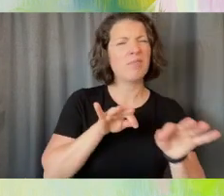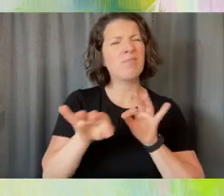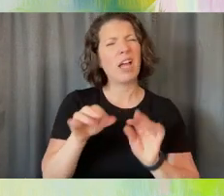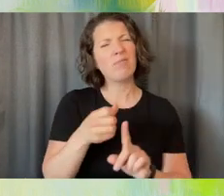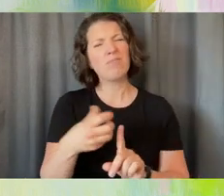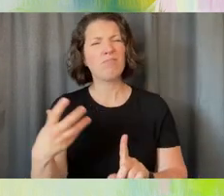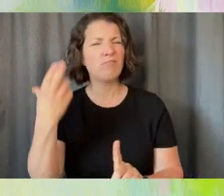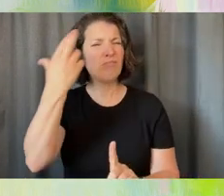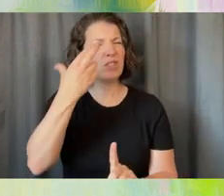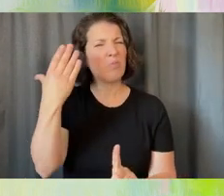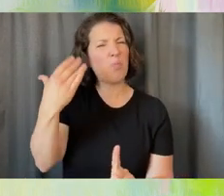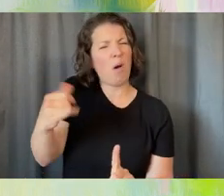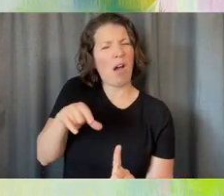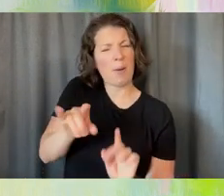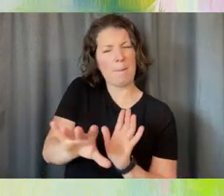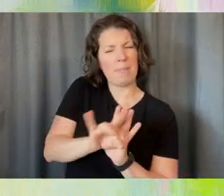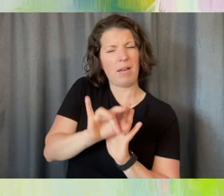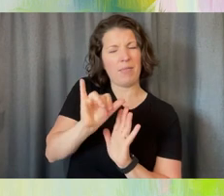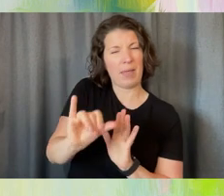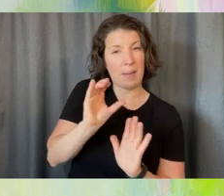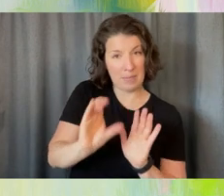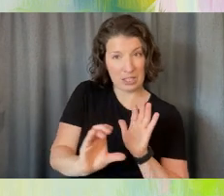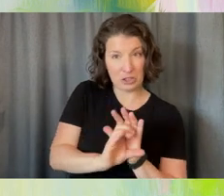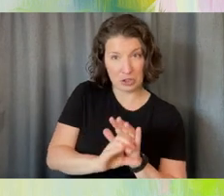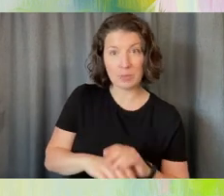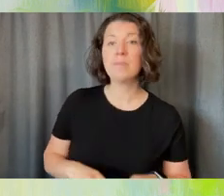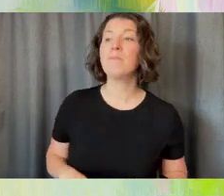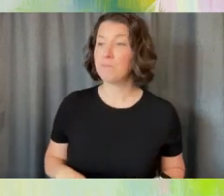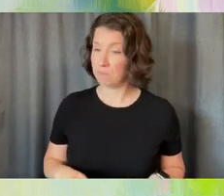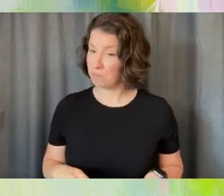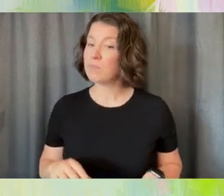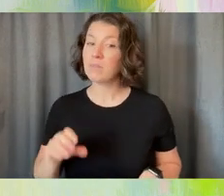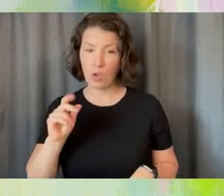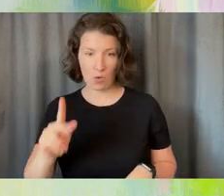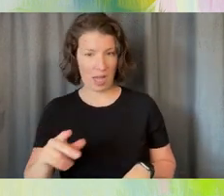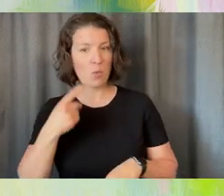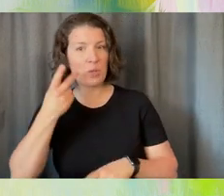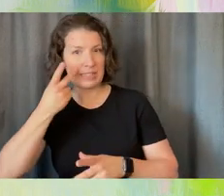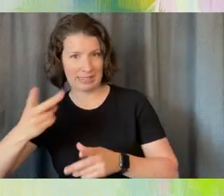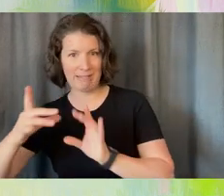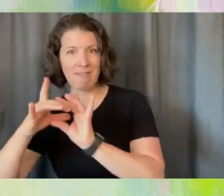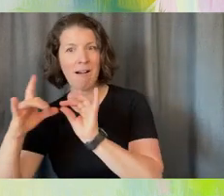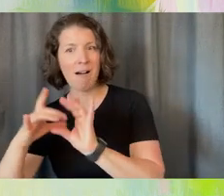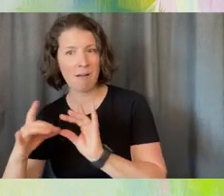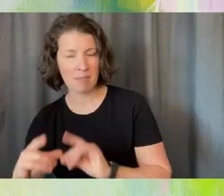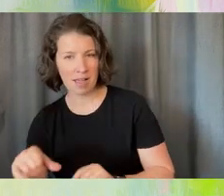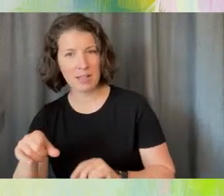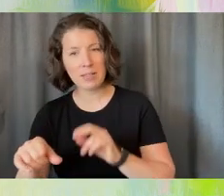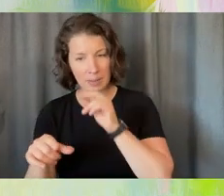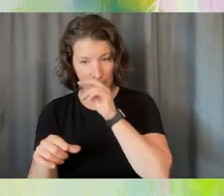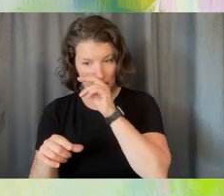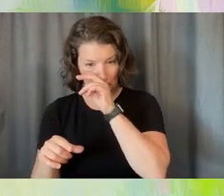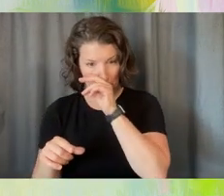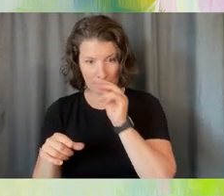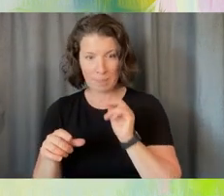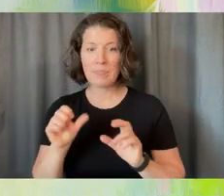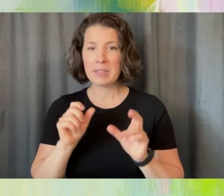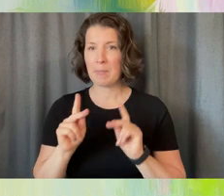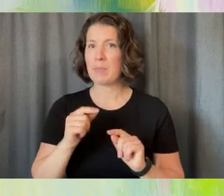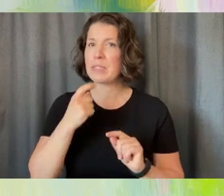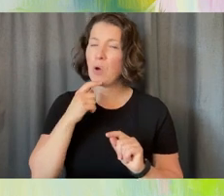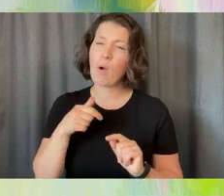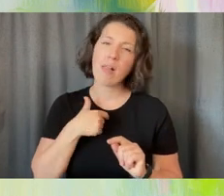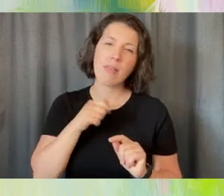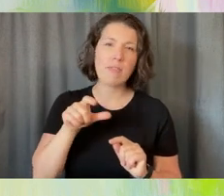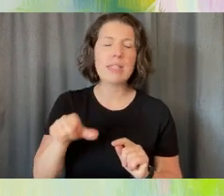All right. Some people are putting in the chat. They're saying, oh, I love this. I love the symbolism. It's a